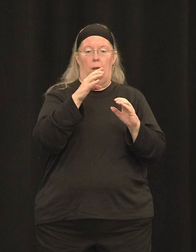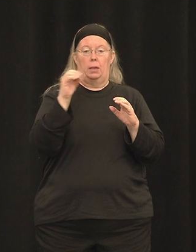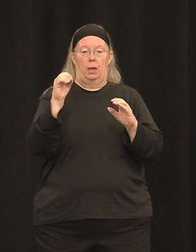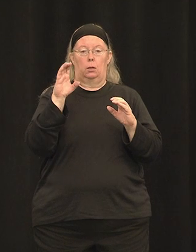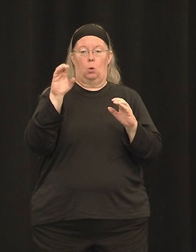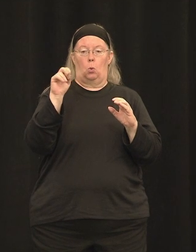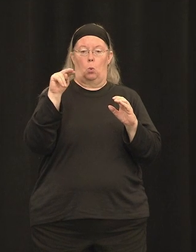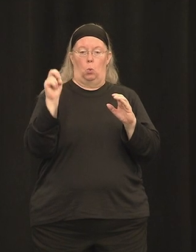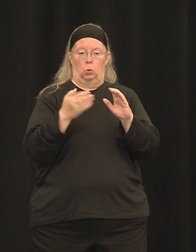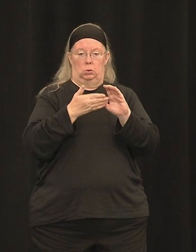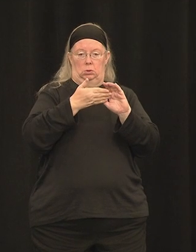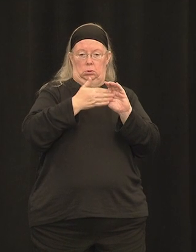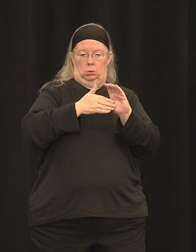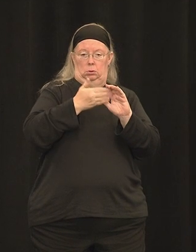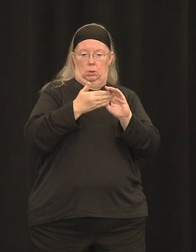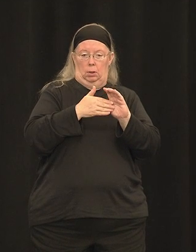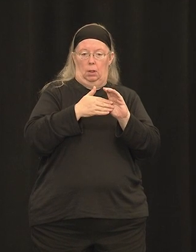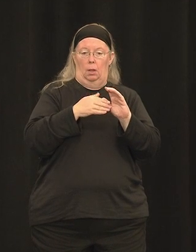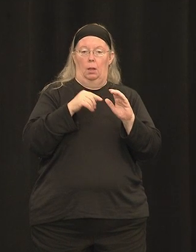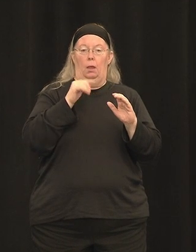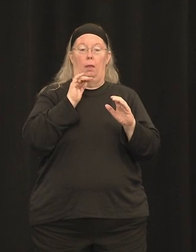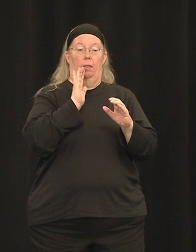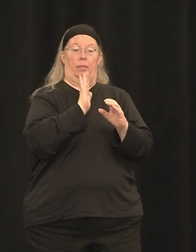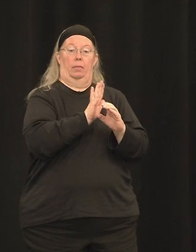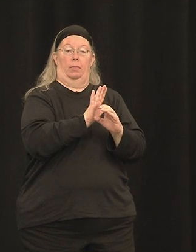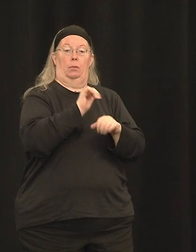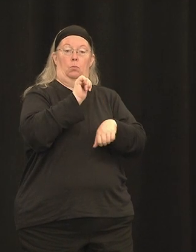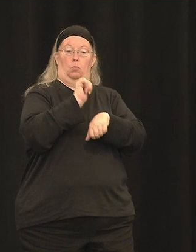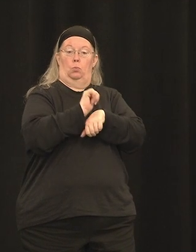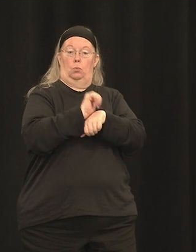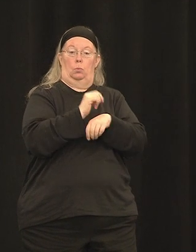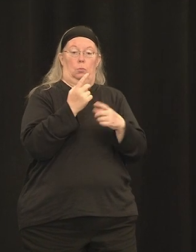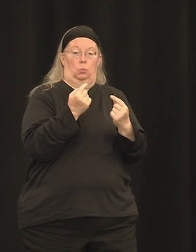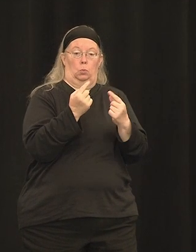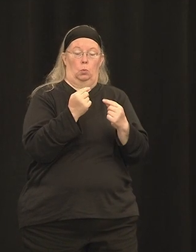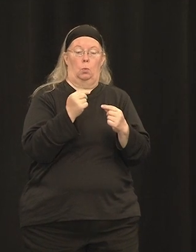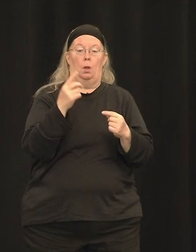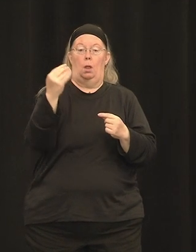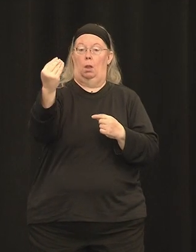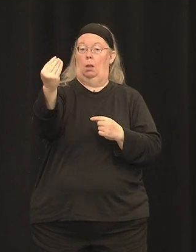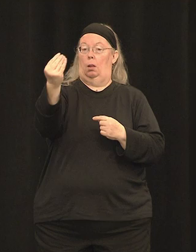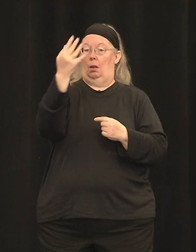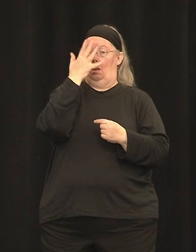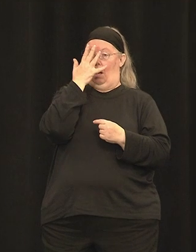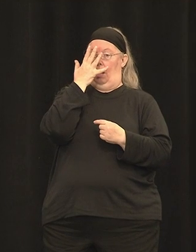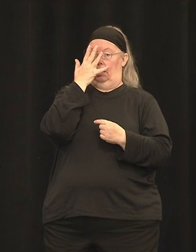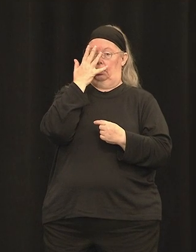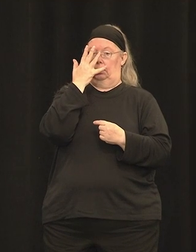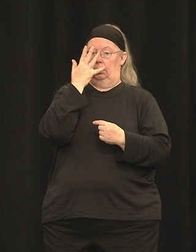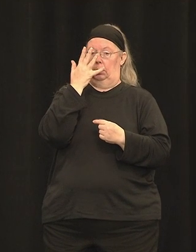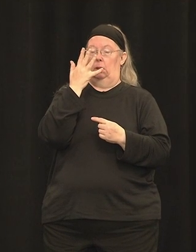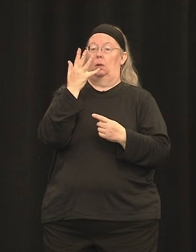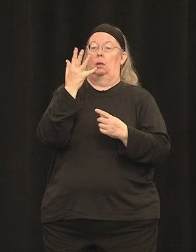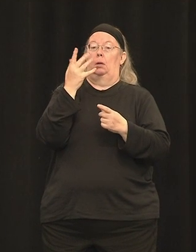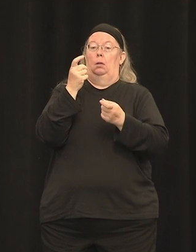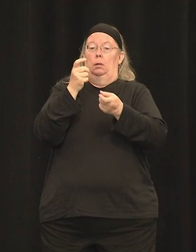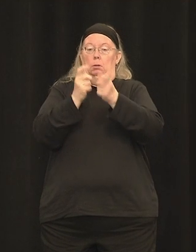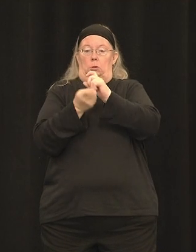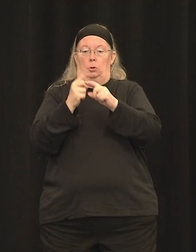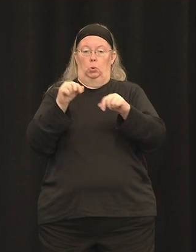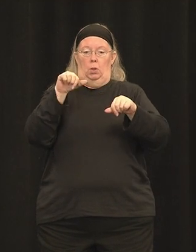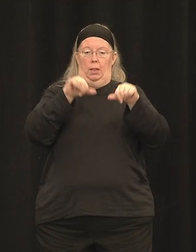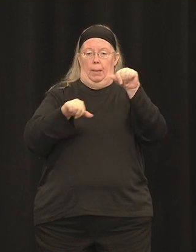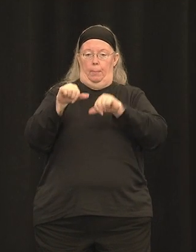into an electrochemical signal that's sent to your brain and processed there as vision. So when the myosin